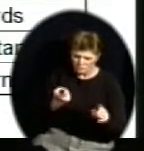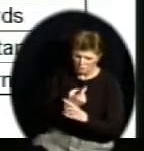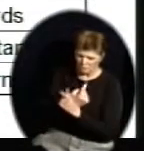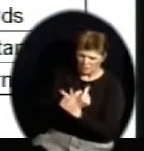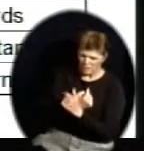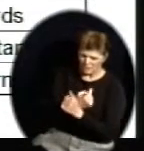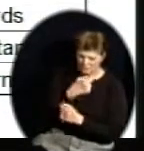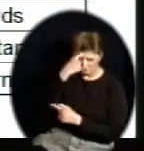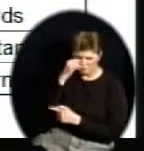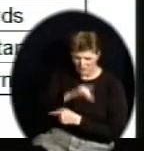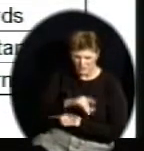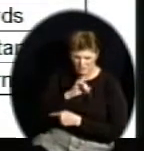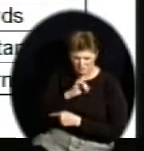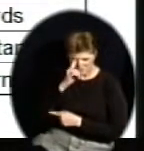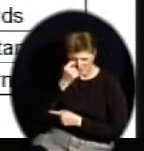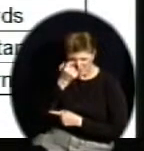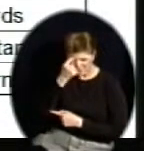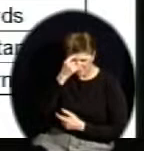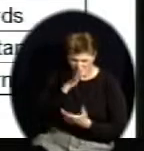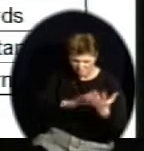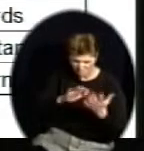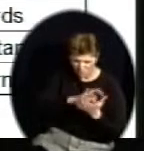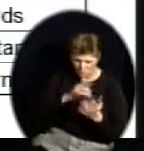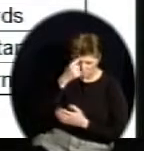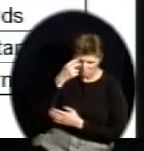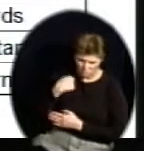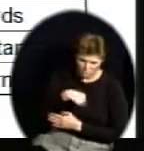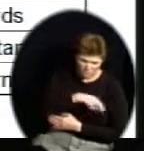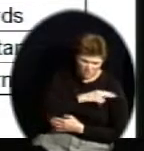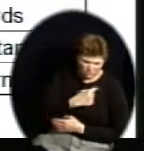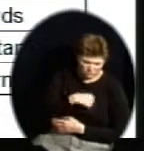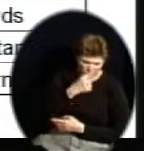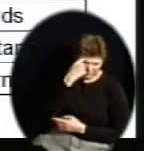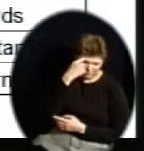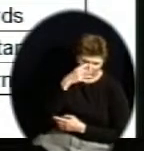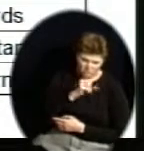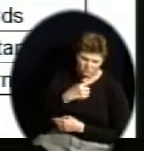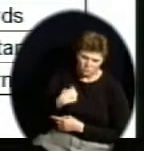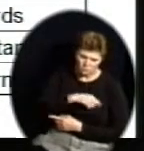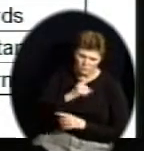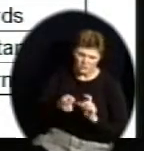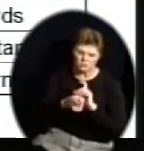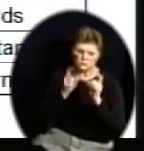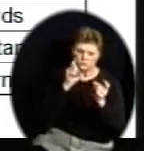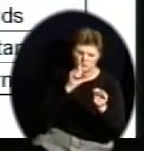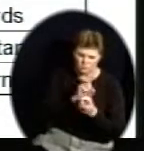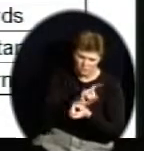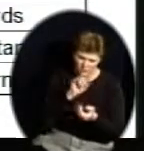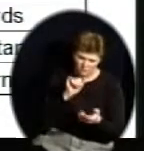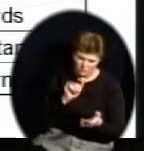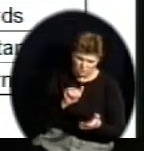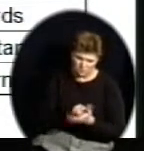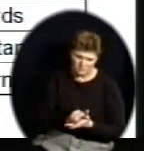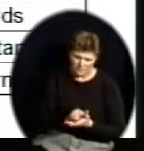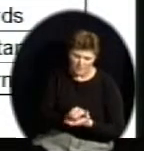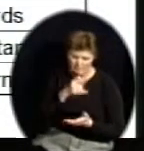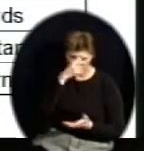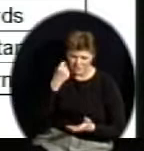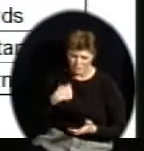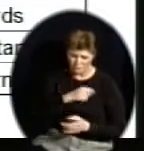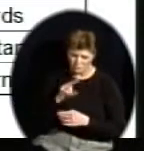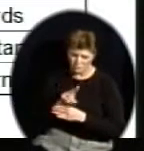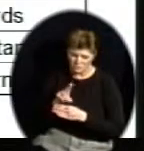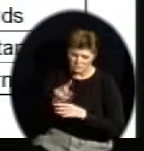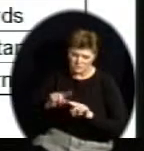the NAEP assessment, the national assessment for educational progress test that we give our students in the state of Kansas, and so they decided to